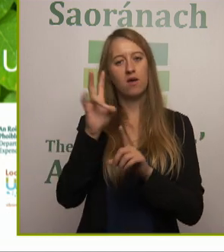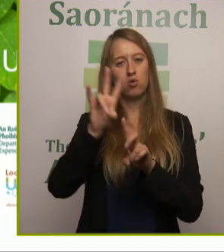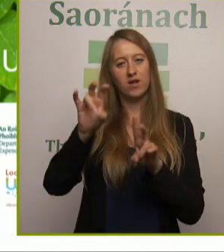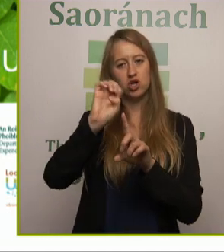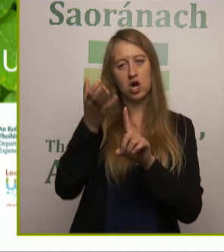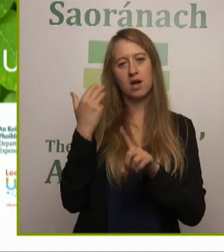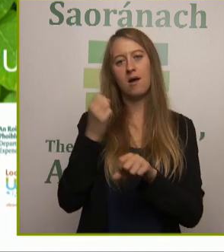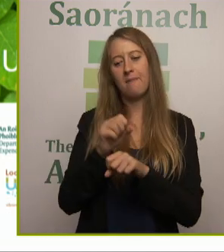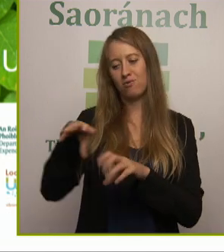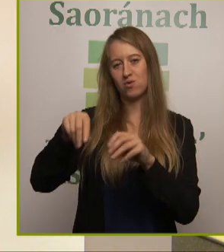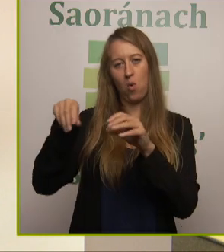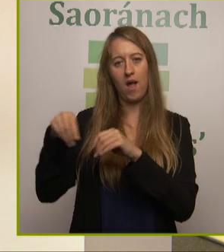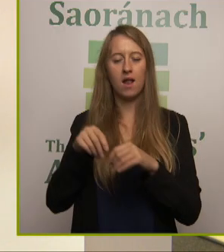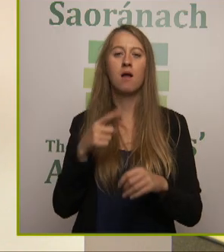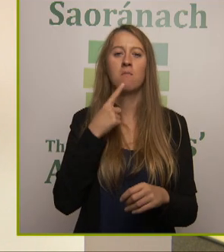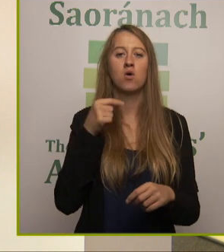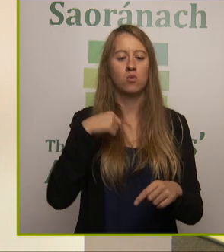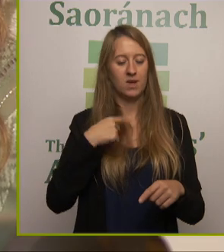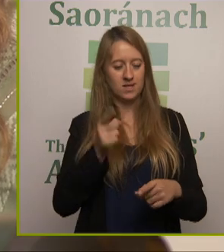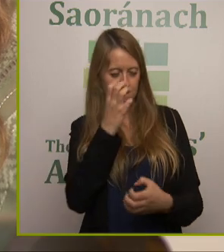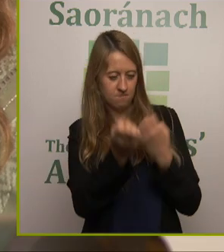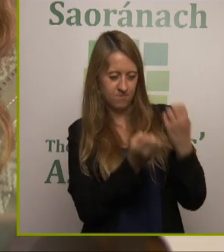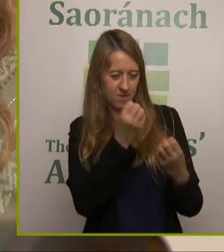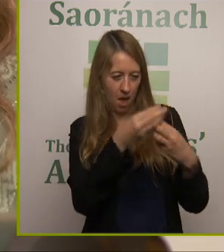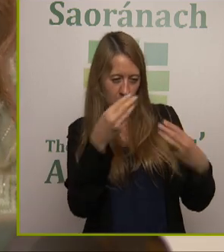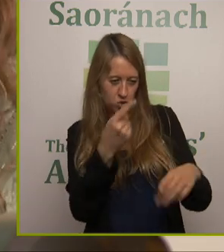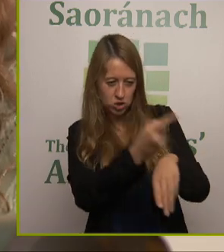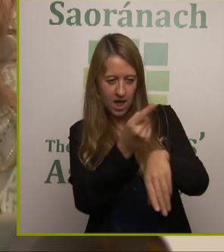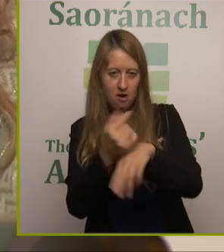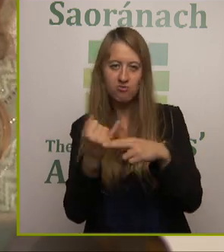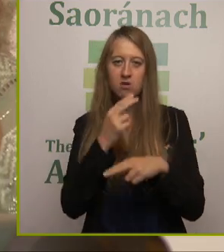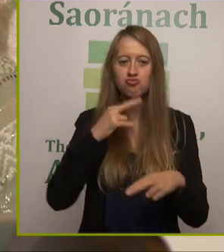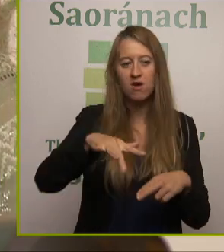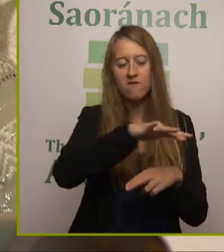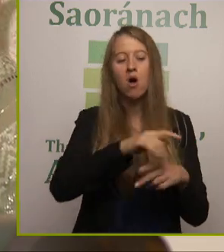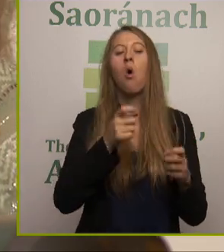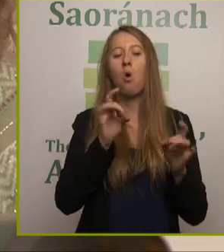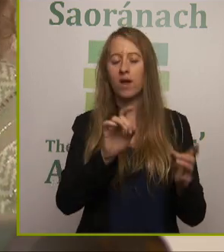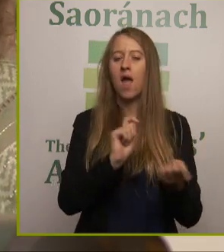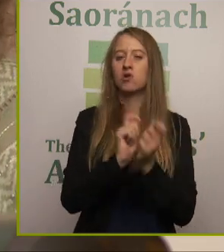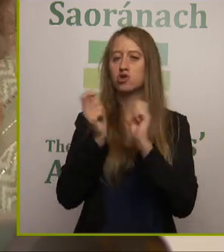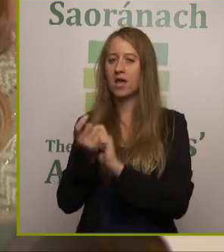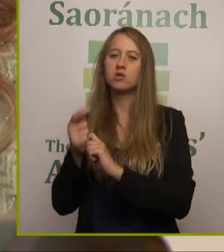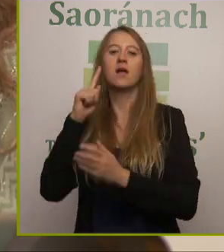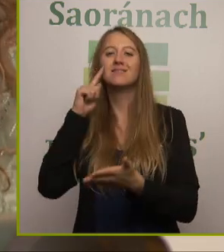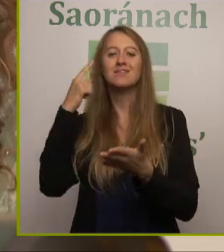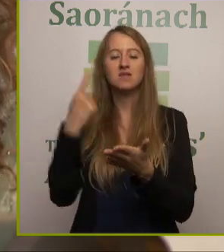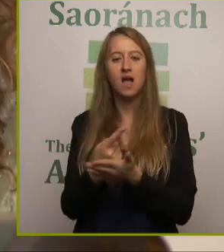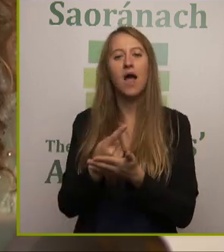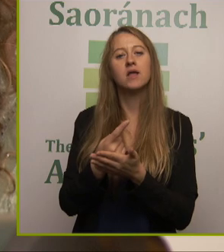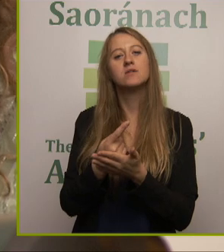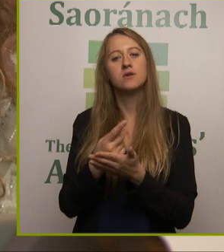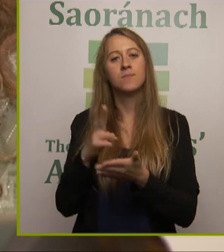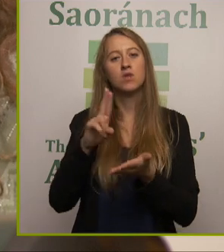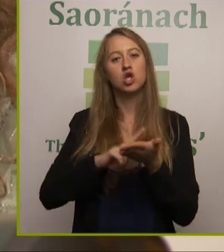invasives that we have in a river and we decided to go down the route of using an organic method for tackling Japanese knotweed. So we've